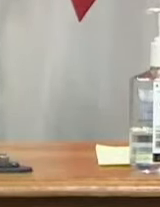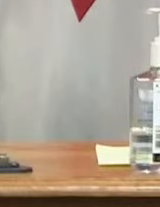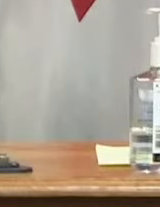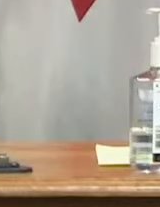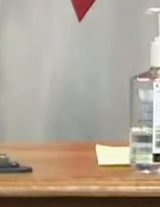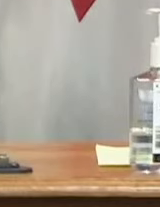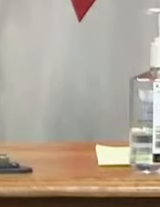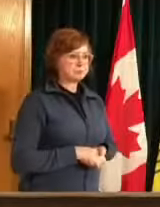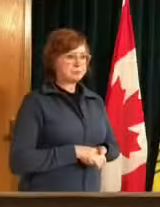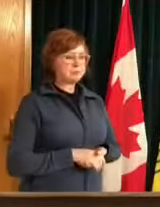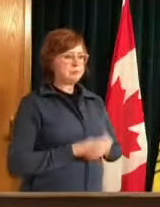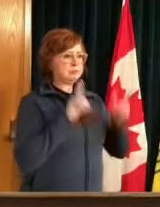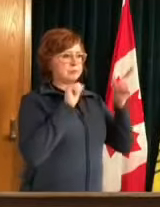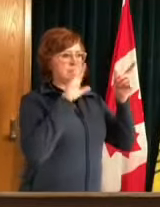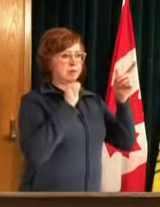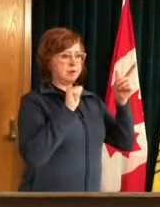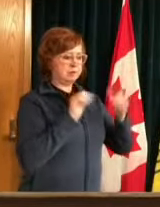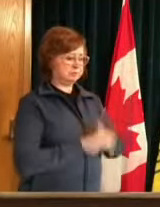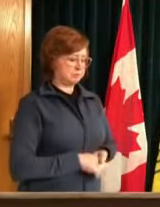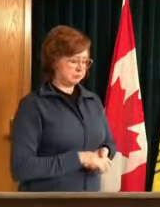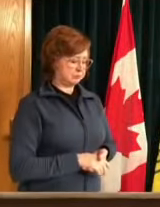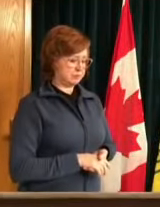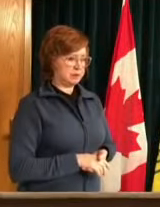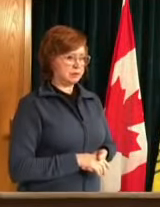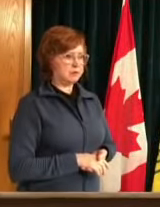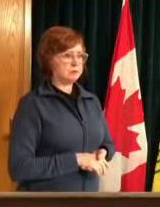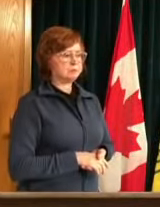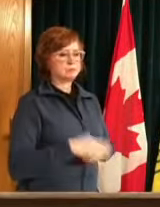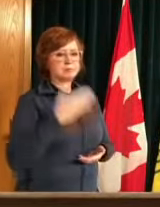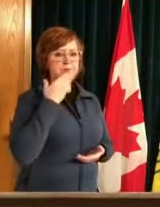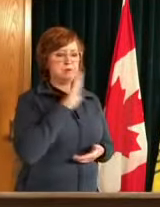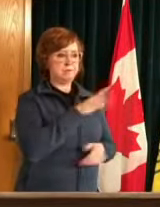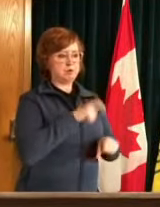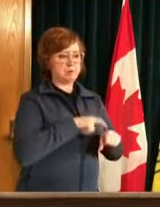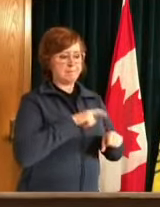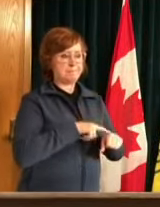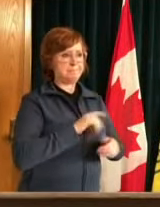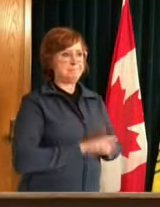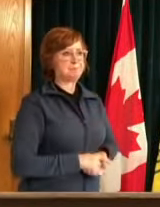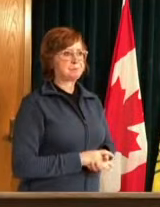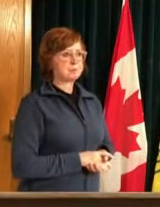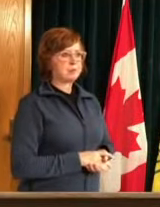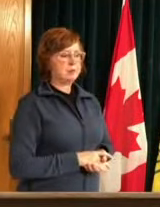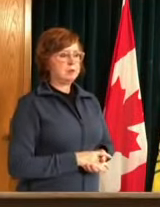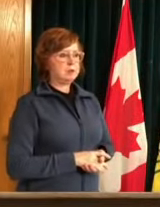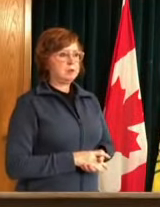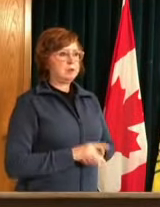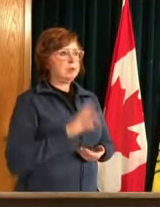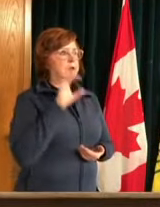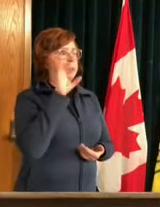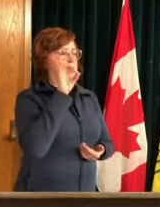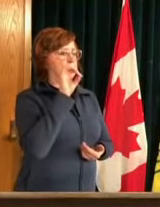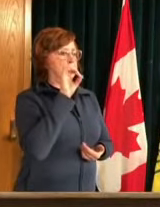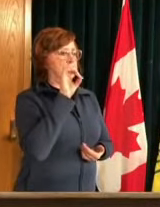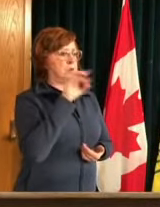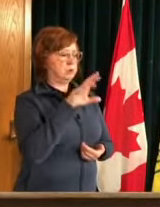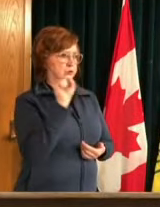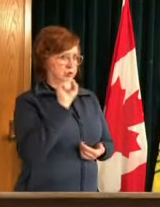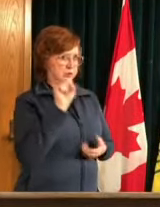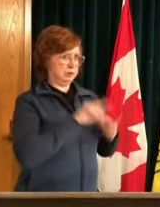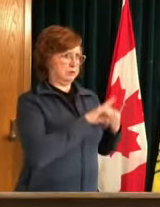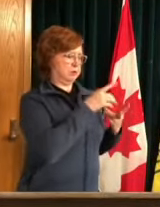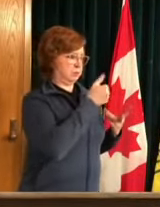thank you so much for um taking my questions um dr shahab and premier mo we've heard